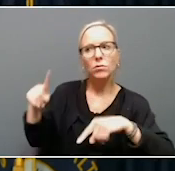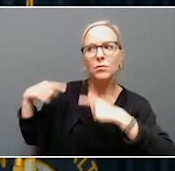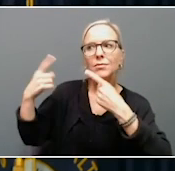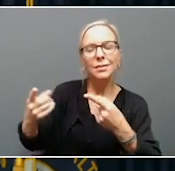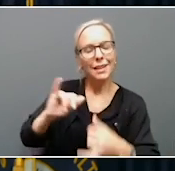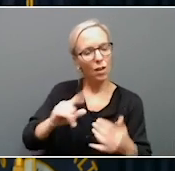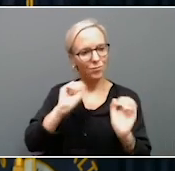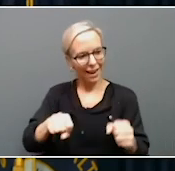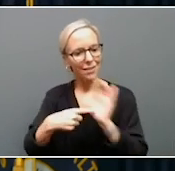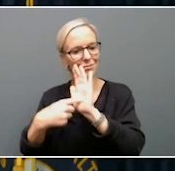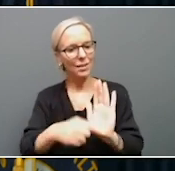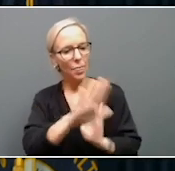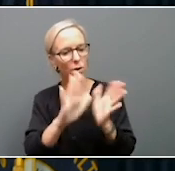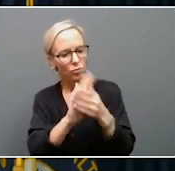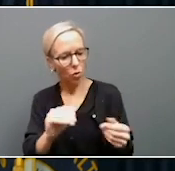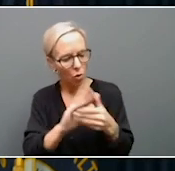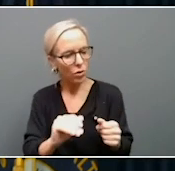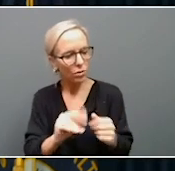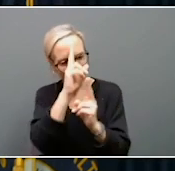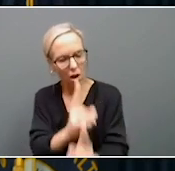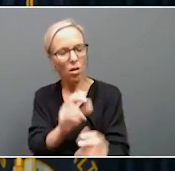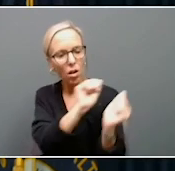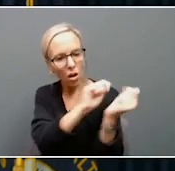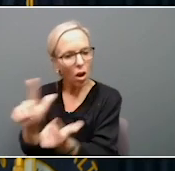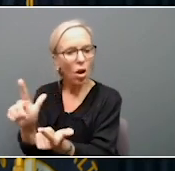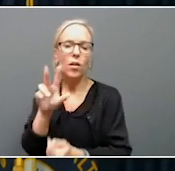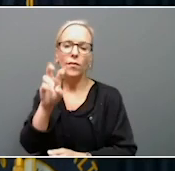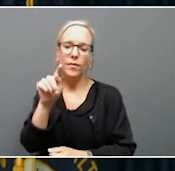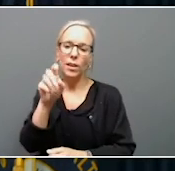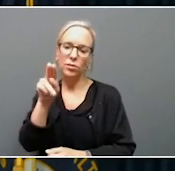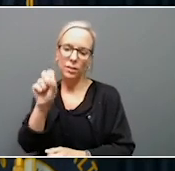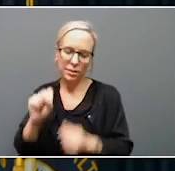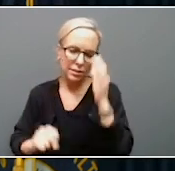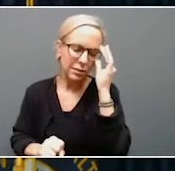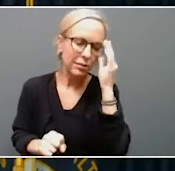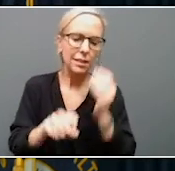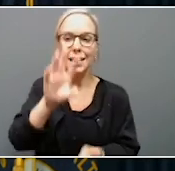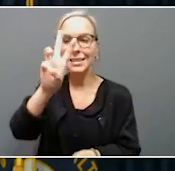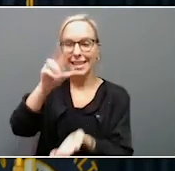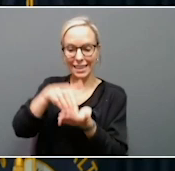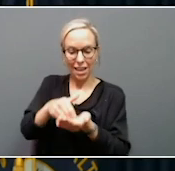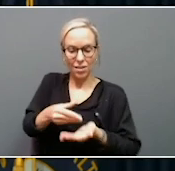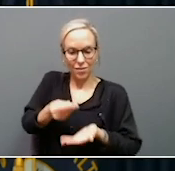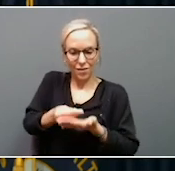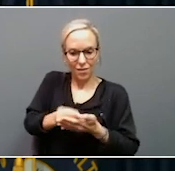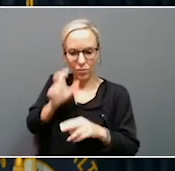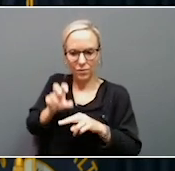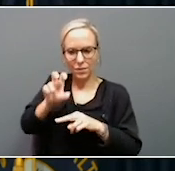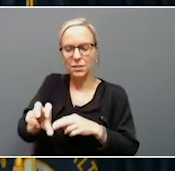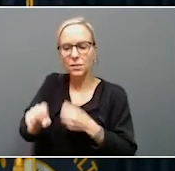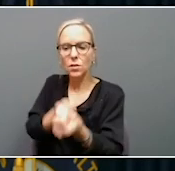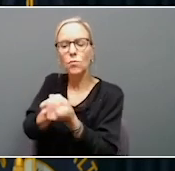that we should be able to remedy and honor all of our veterans. $6,000 is going to support the Warrior Battalion,